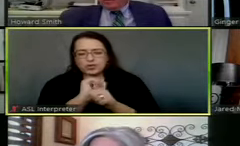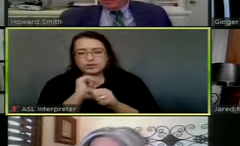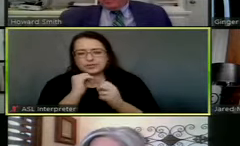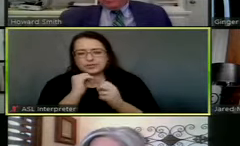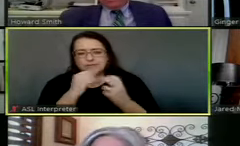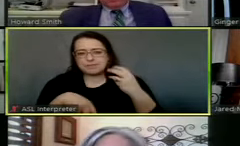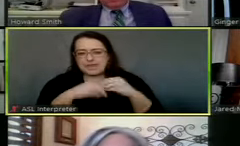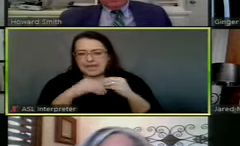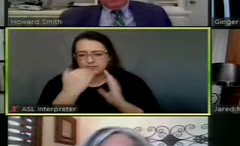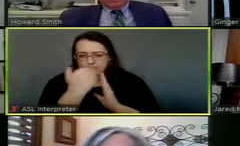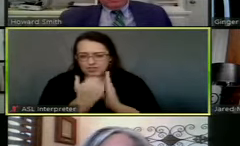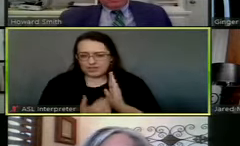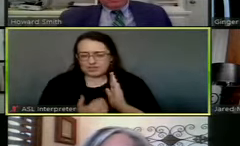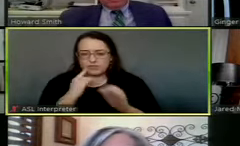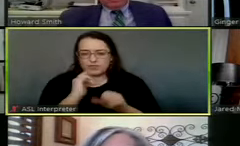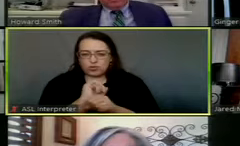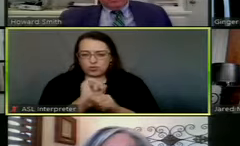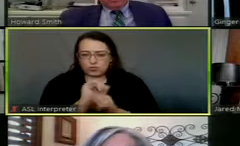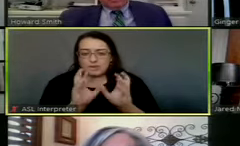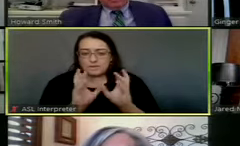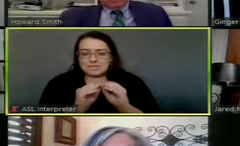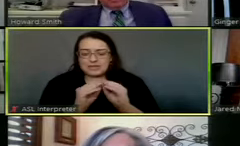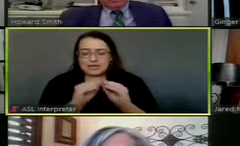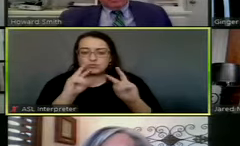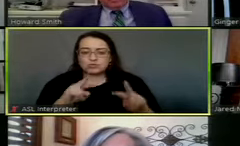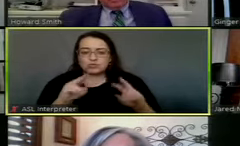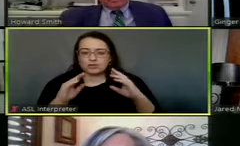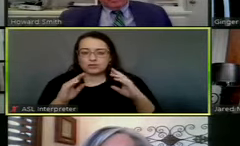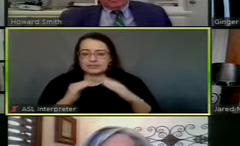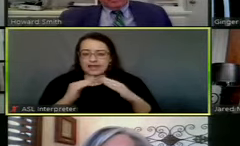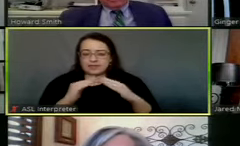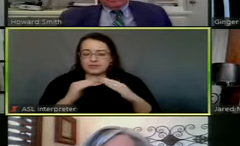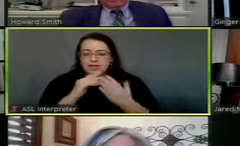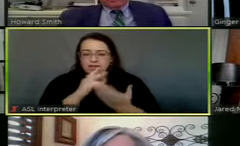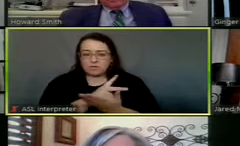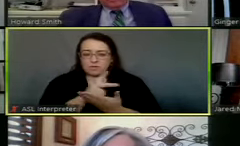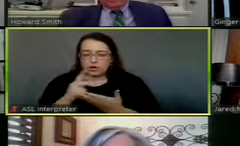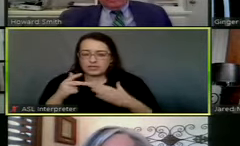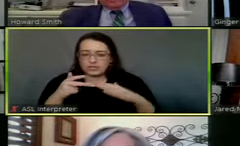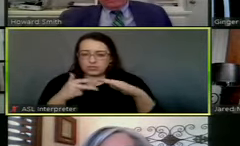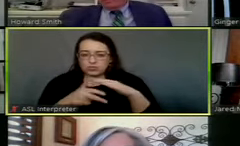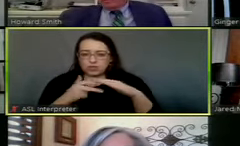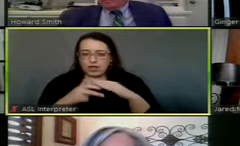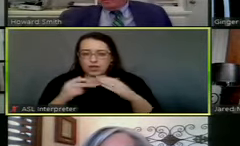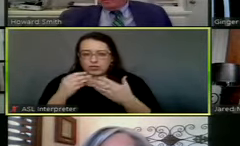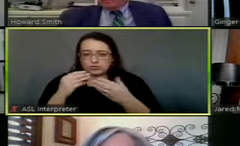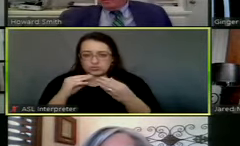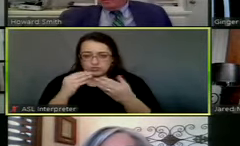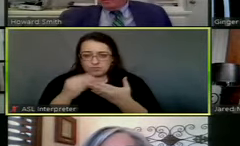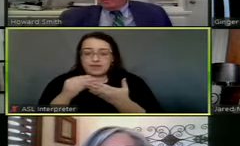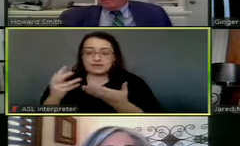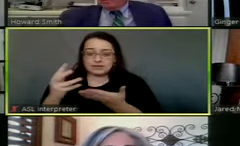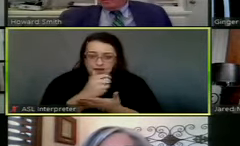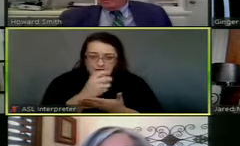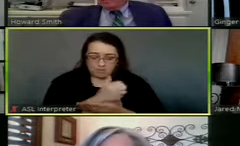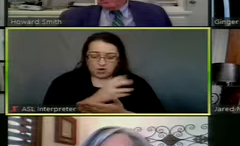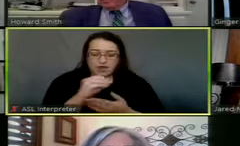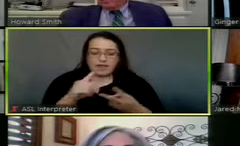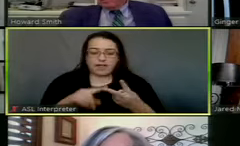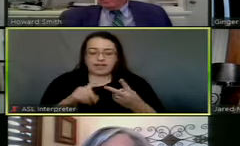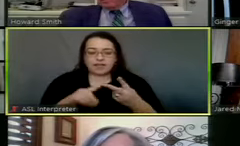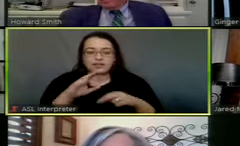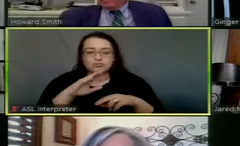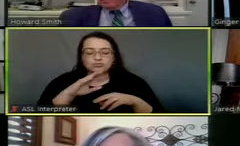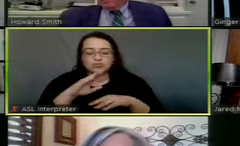to look at our downtown parking garage revenue numbers as well as our on street